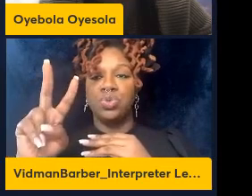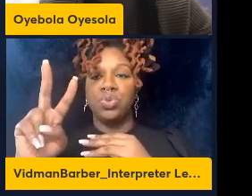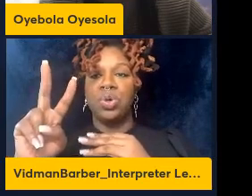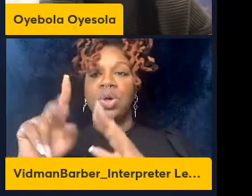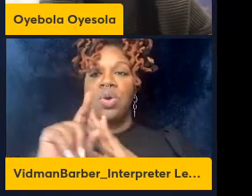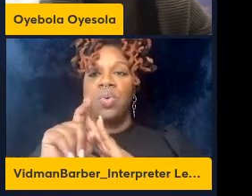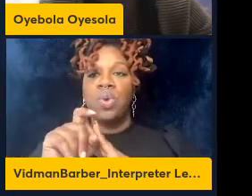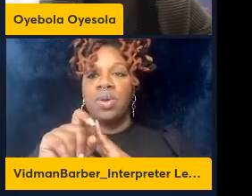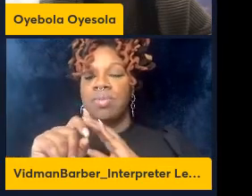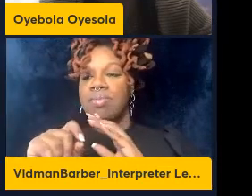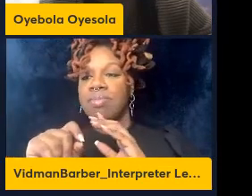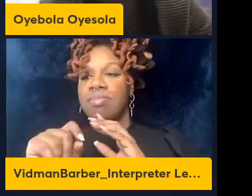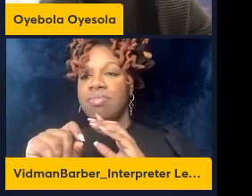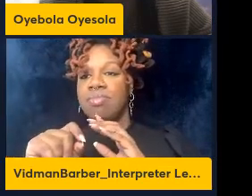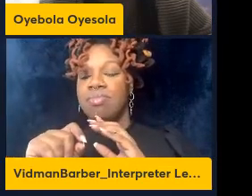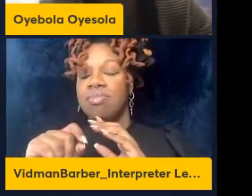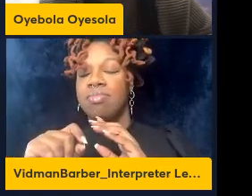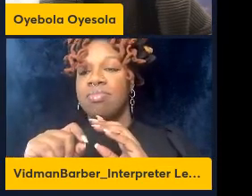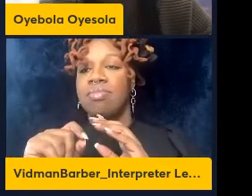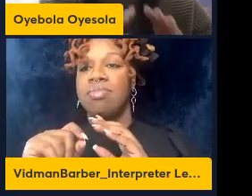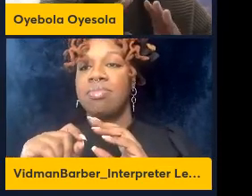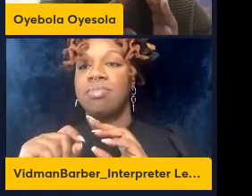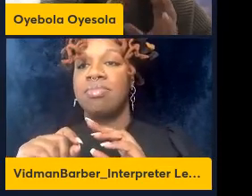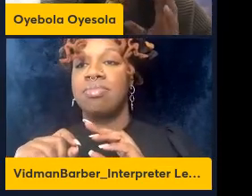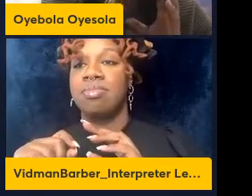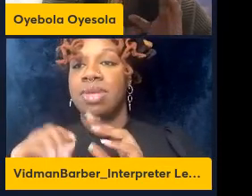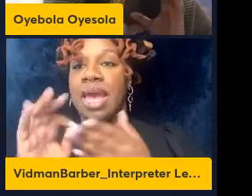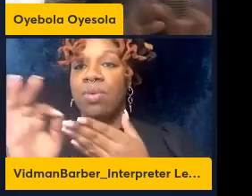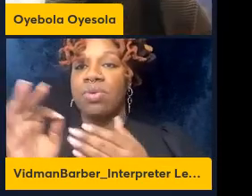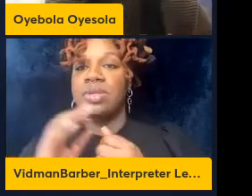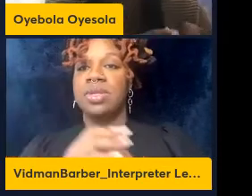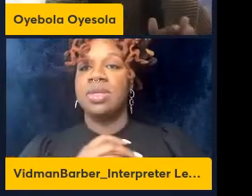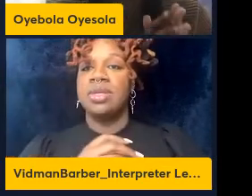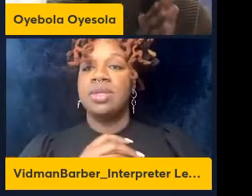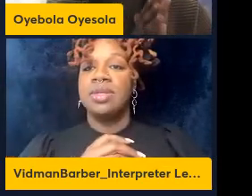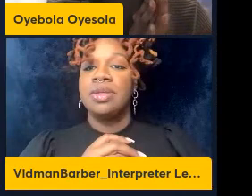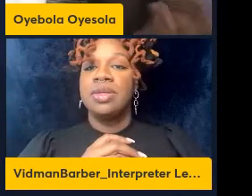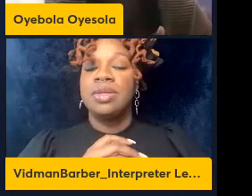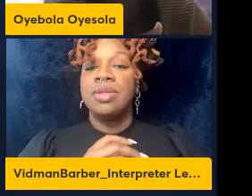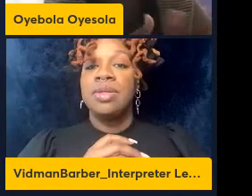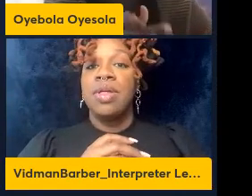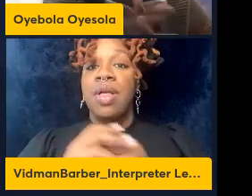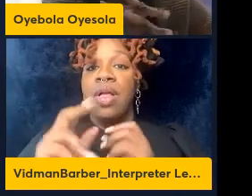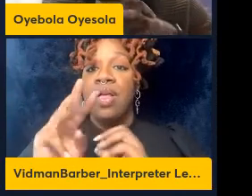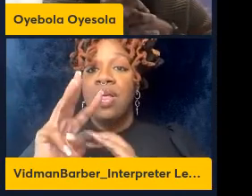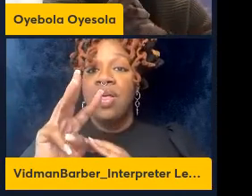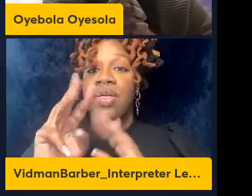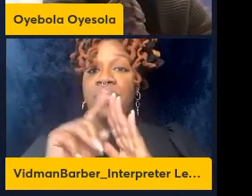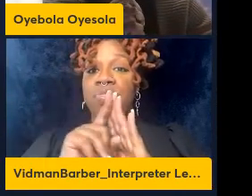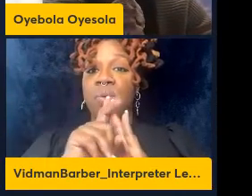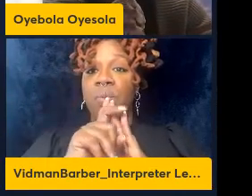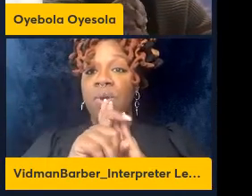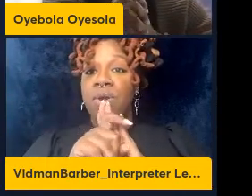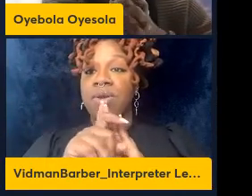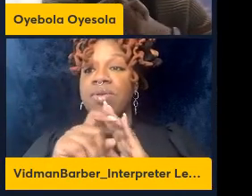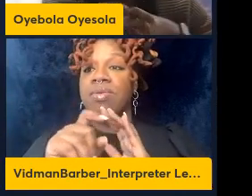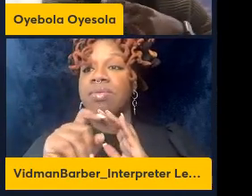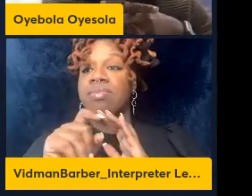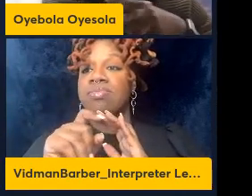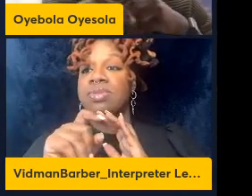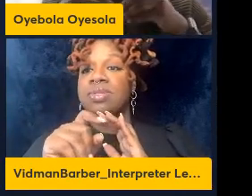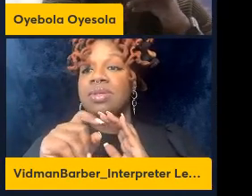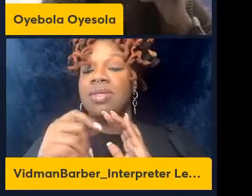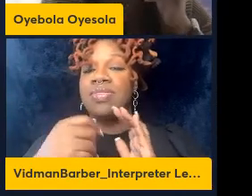is really that there's the worms that have higher warm bodies really